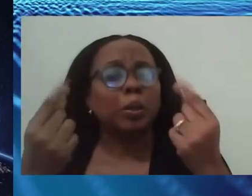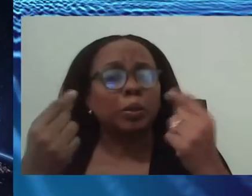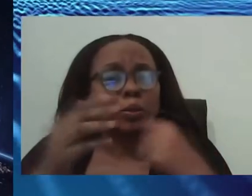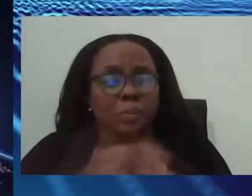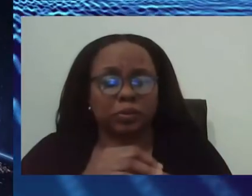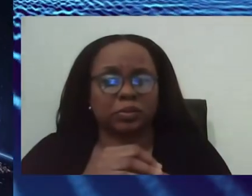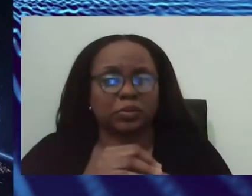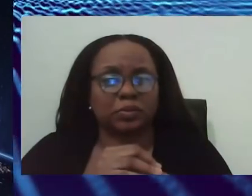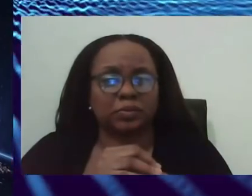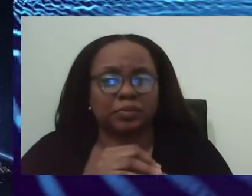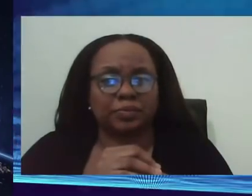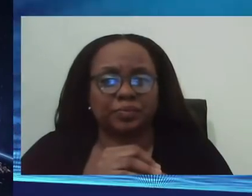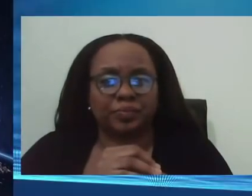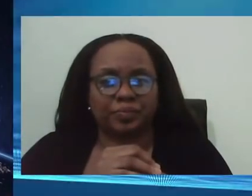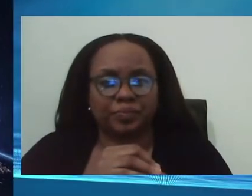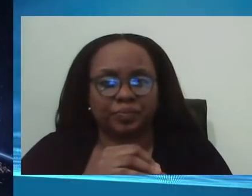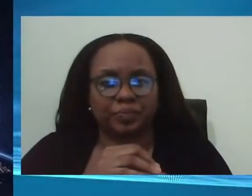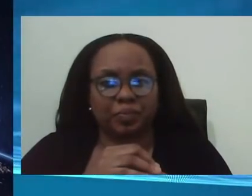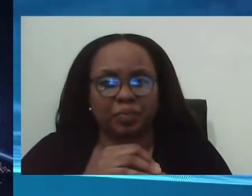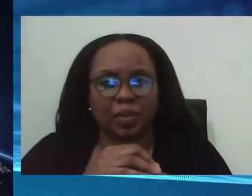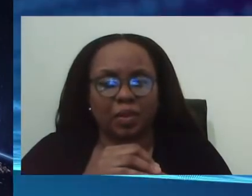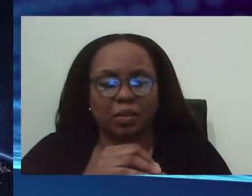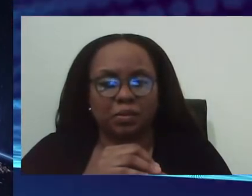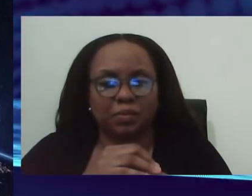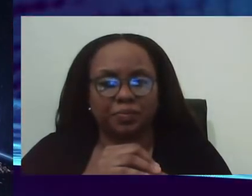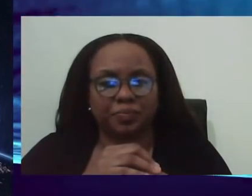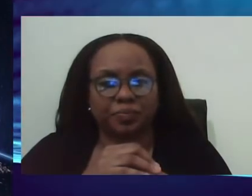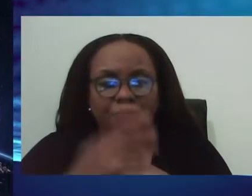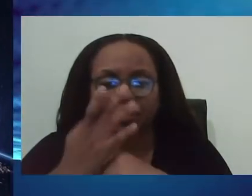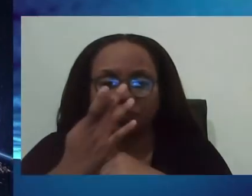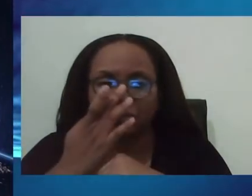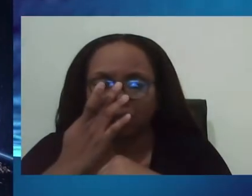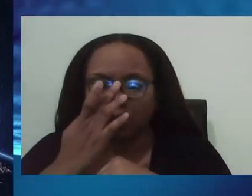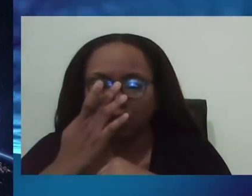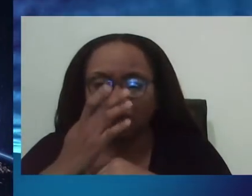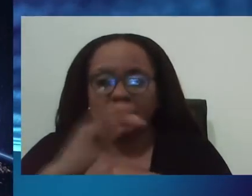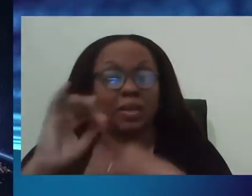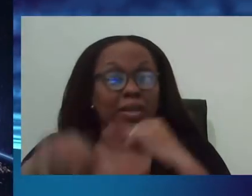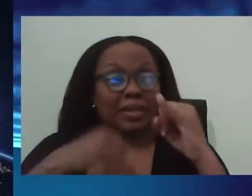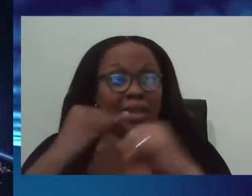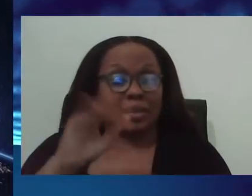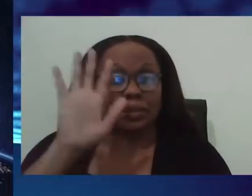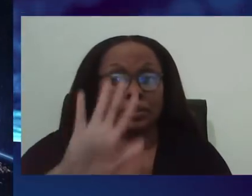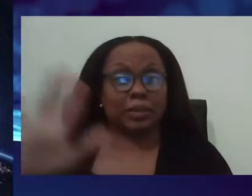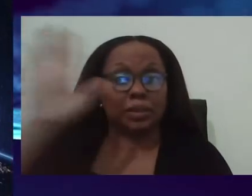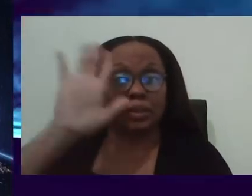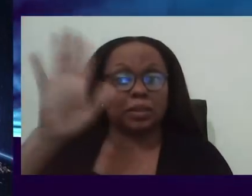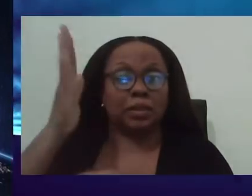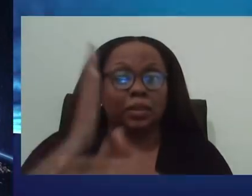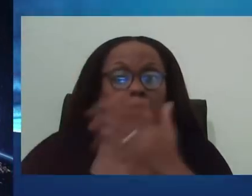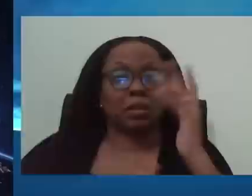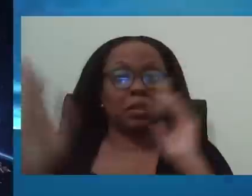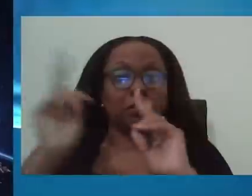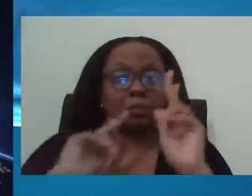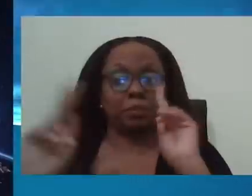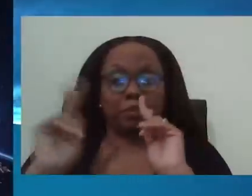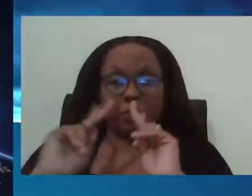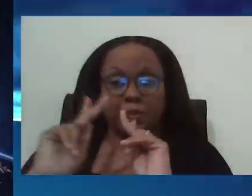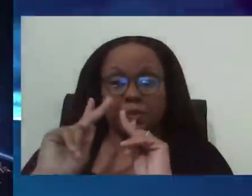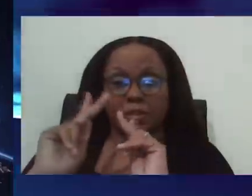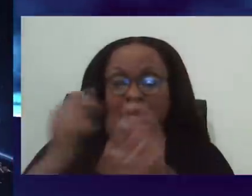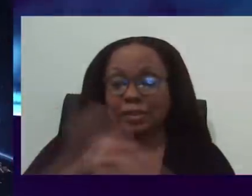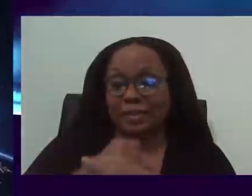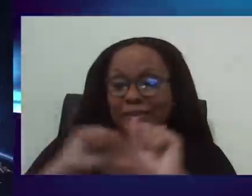there are some countries that persons who are safe, they don't even get a call back during their period of